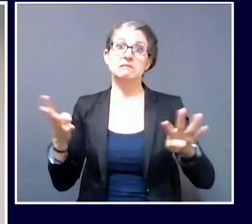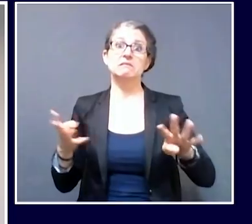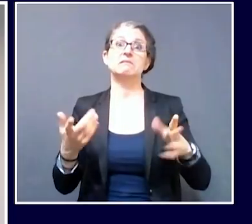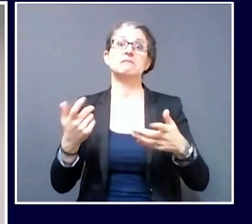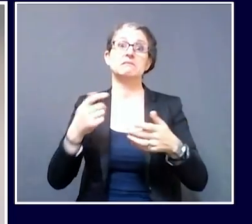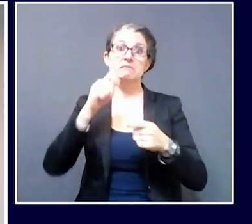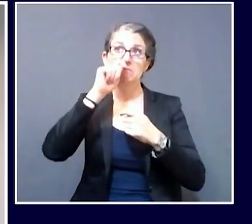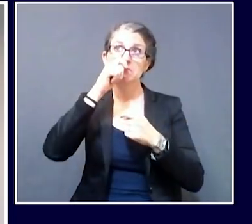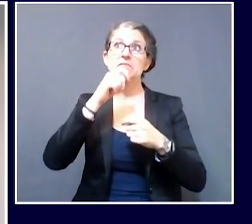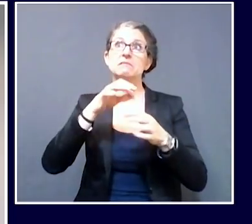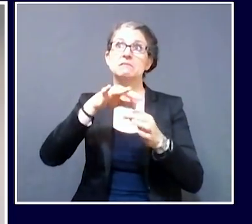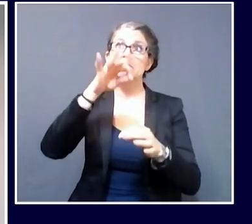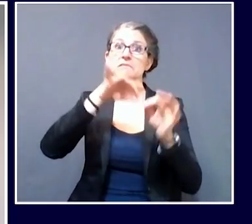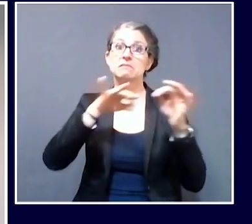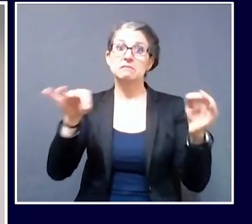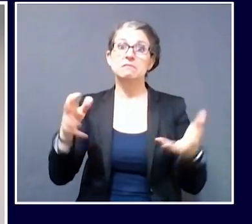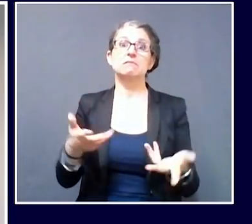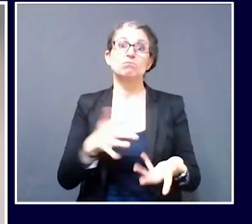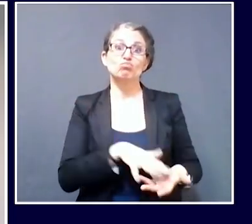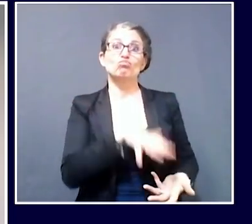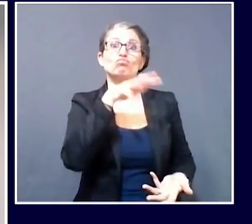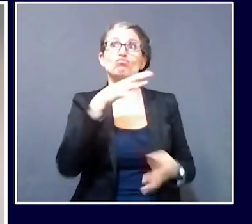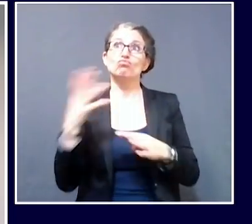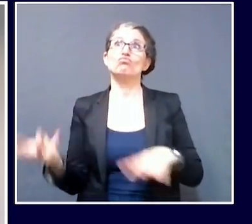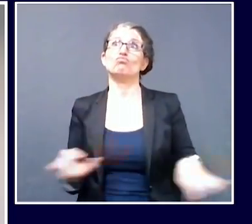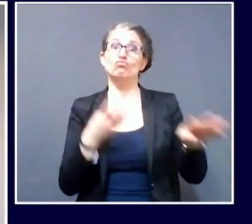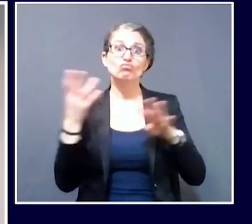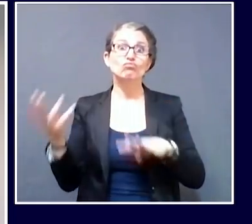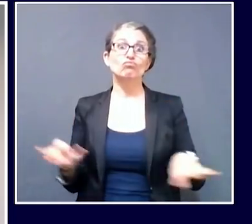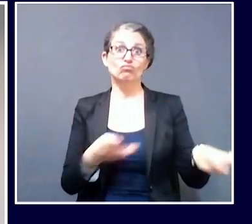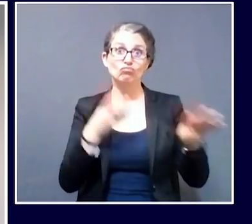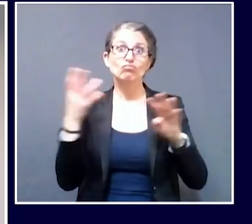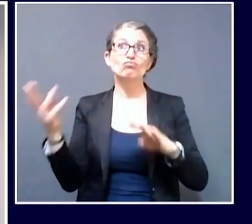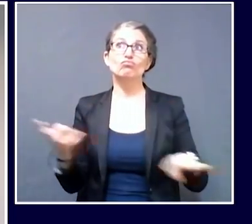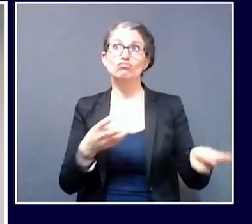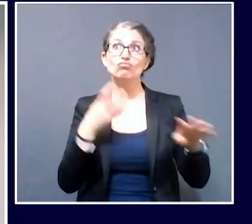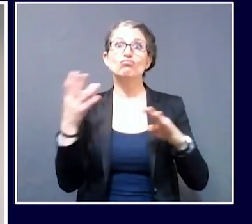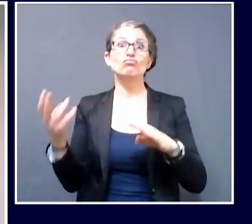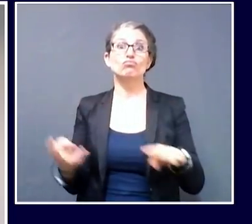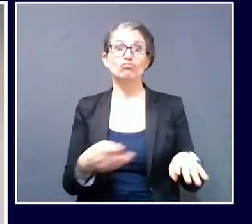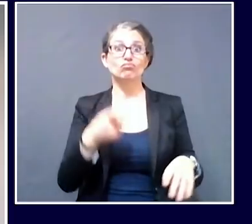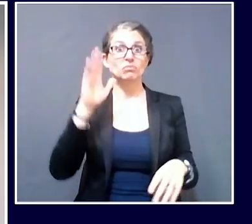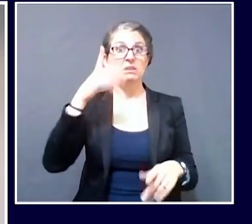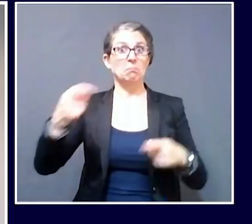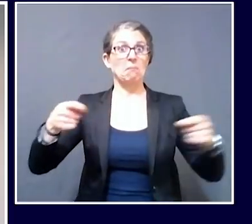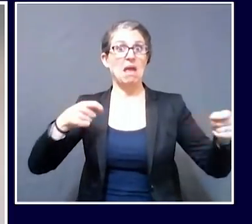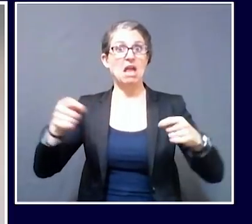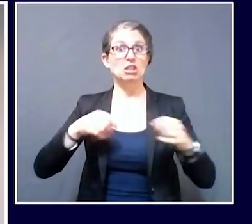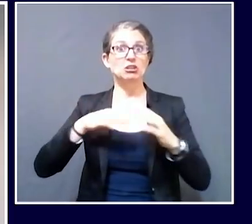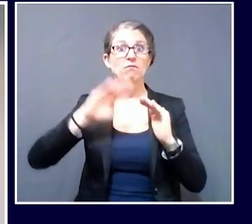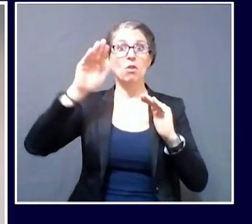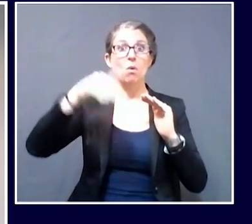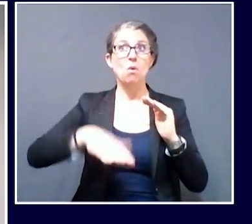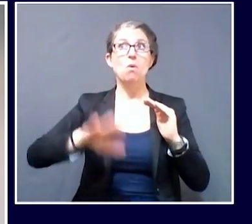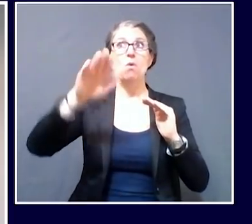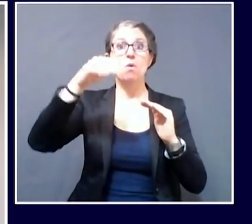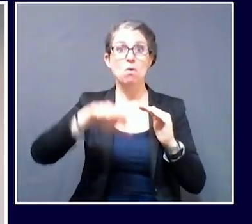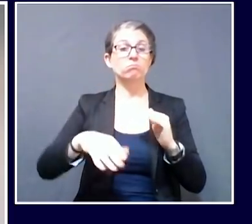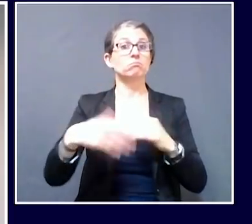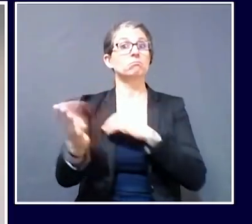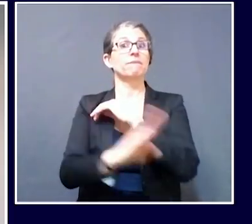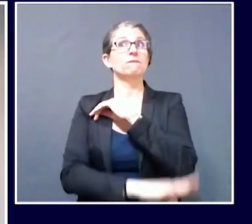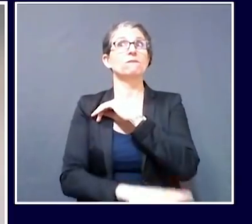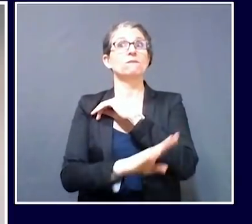using the testing kit? So in other words, will we still have sufficient supply if there's a spike in the fall or during flu